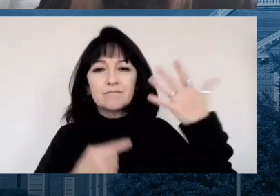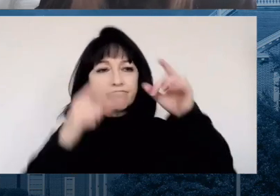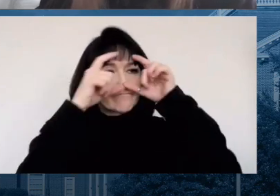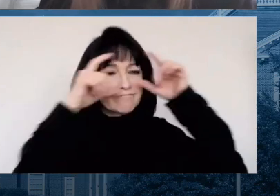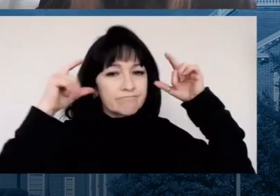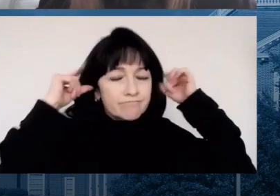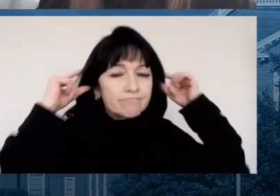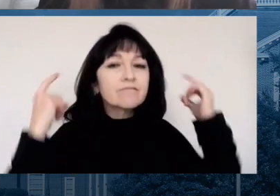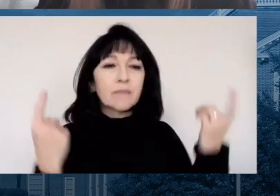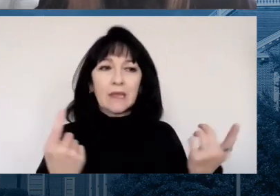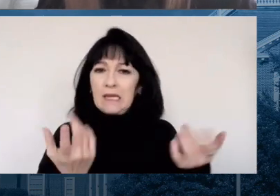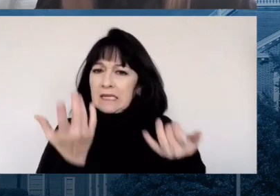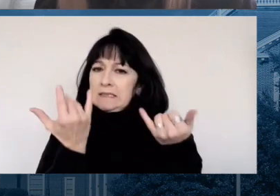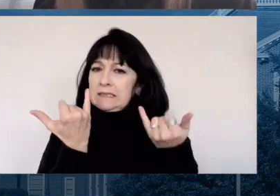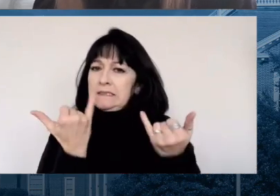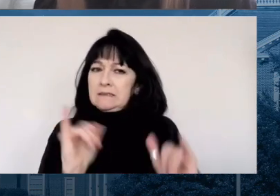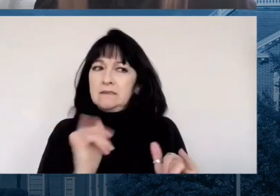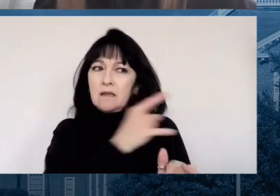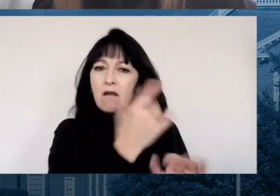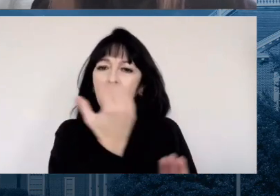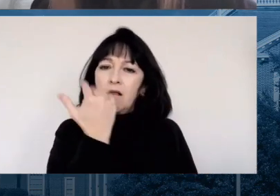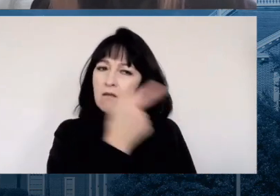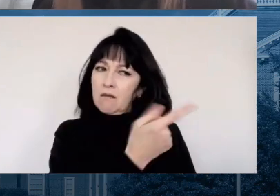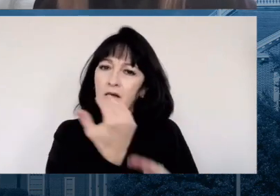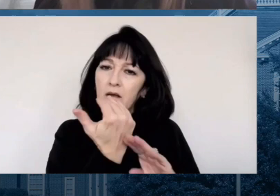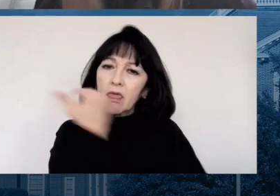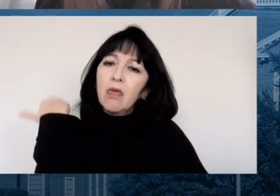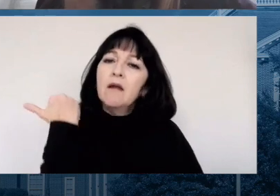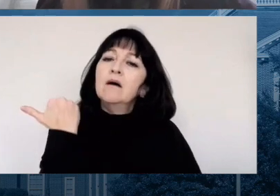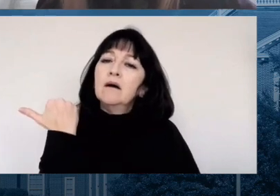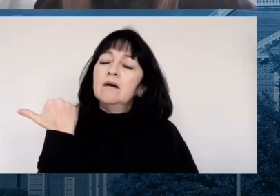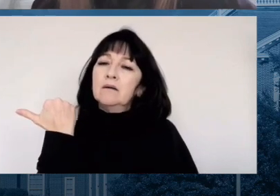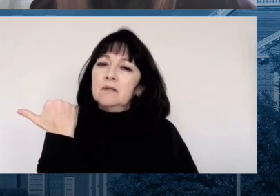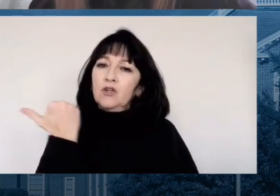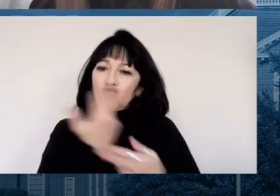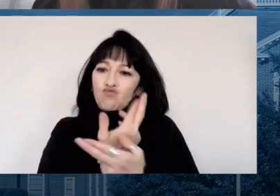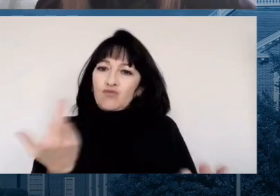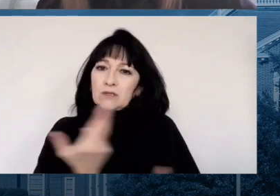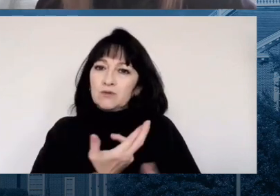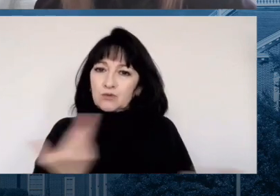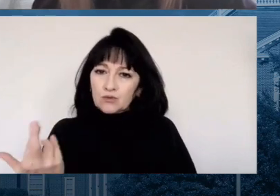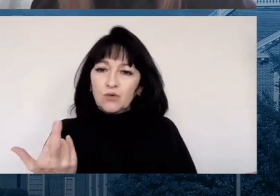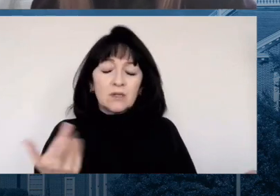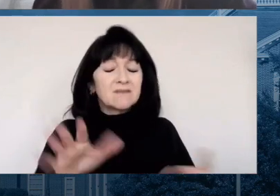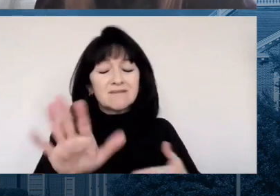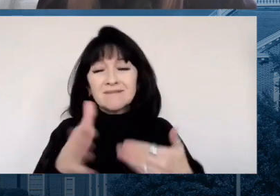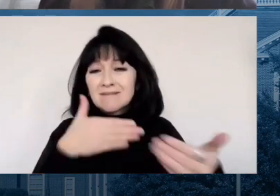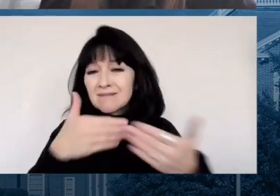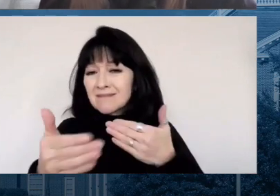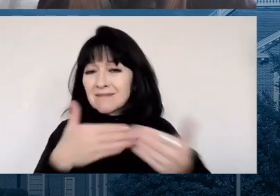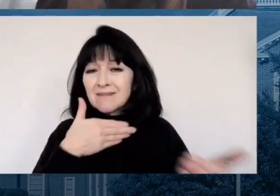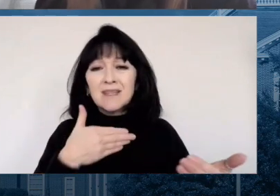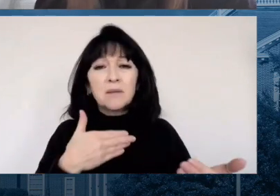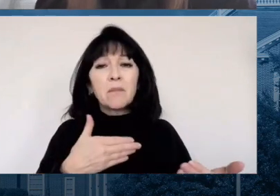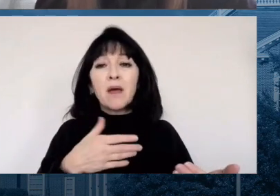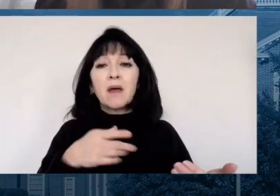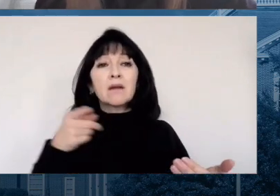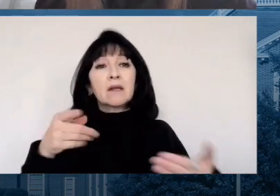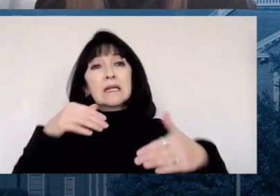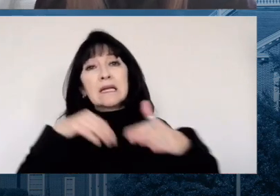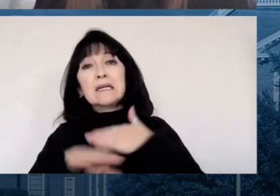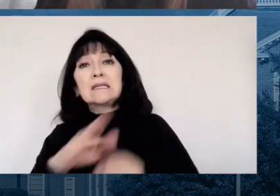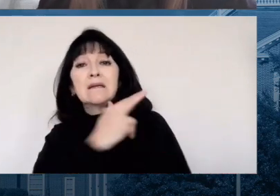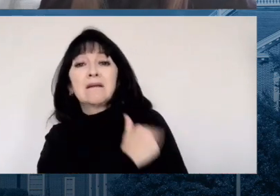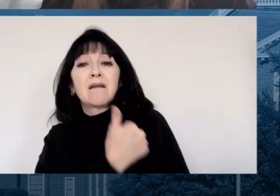still resource intensive. But the other thing that's very important, whether you're admitted for surgery, whether you're admitted for a heart